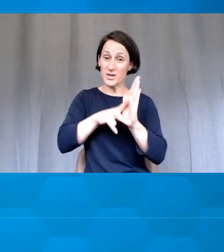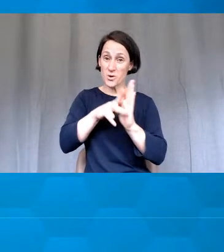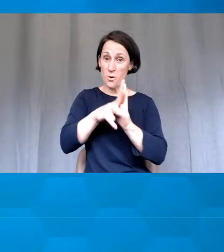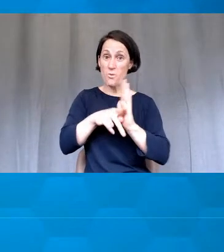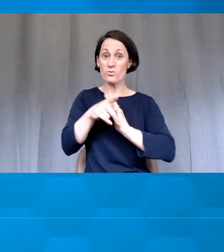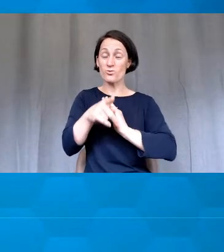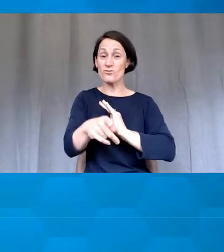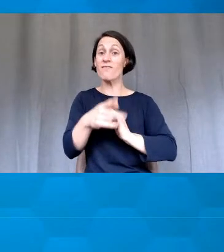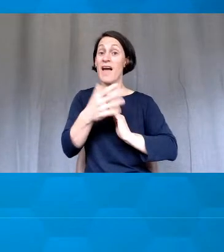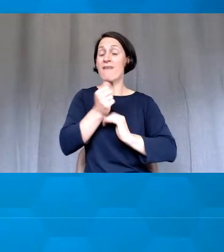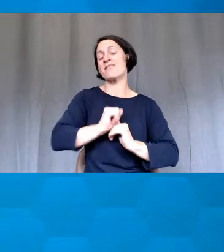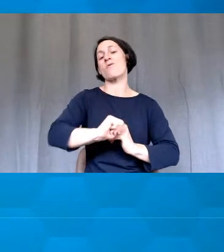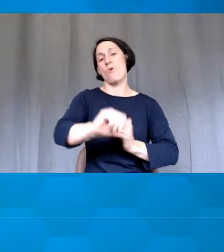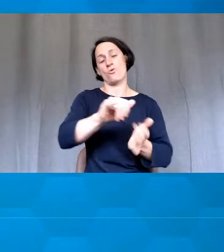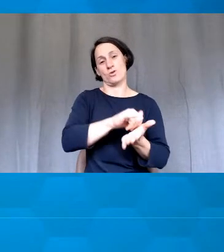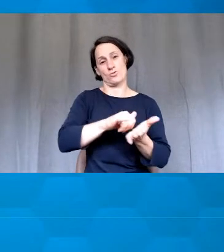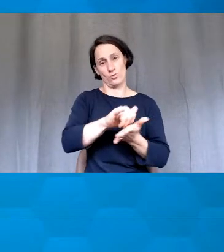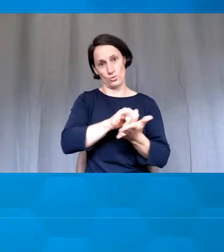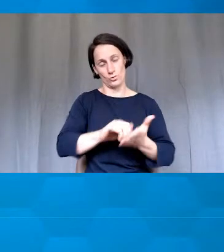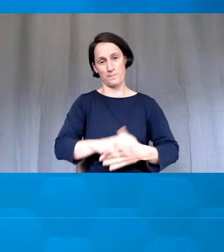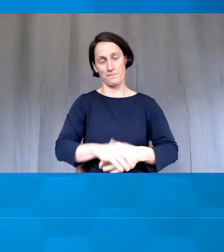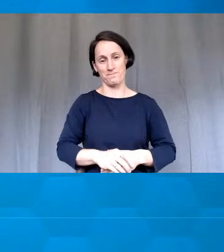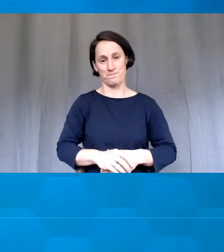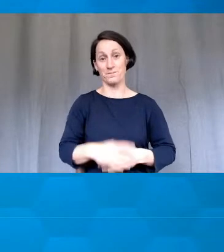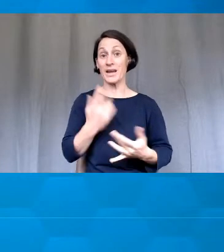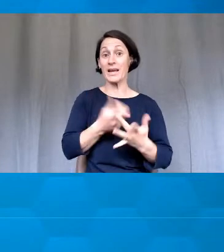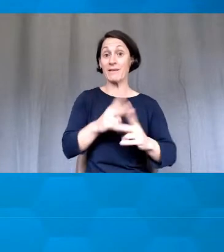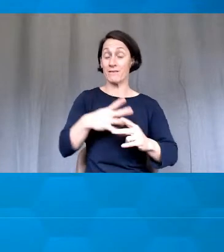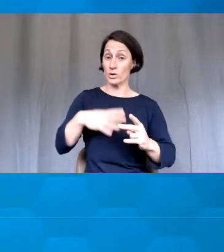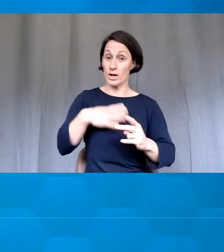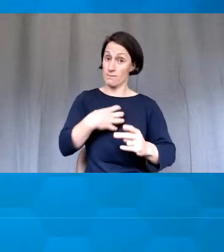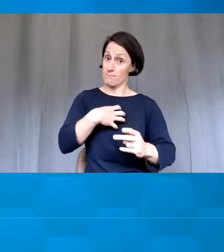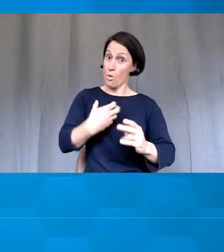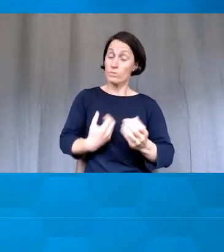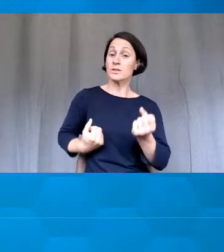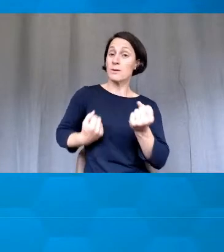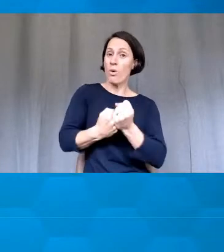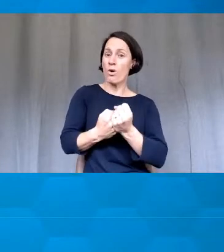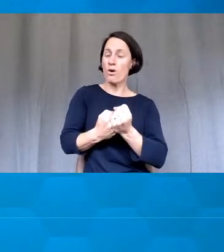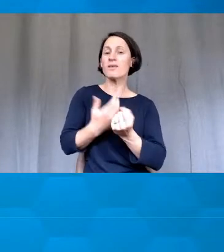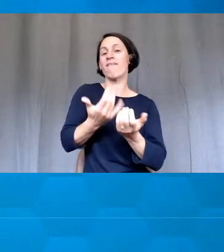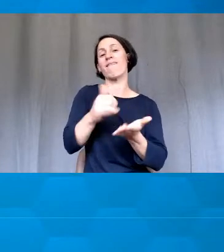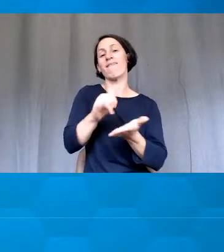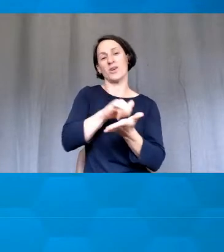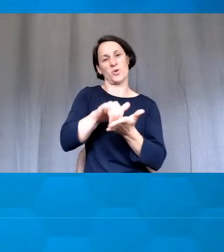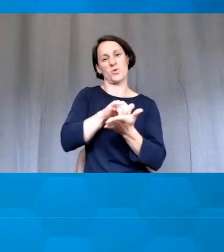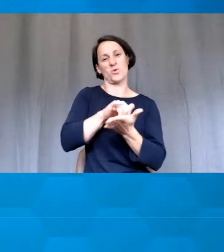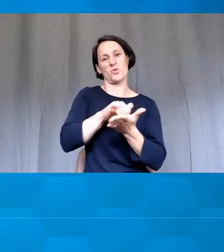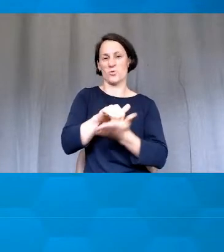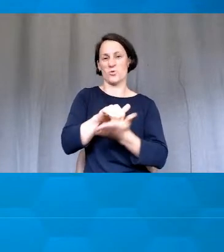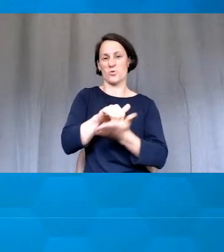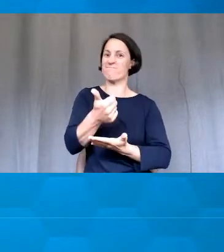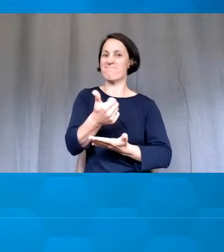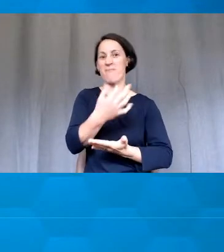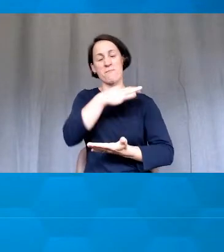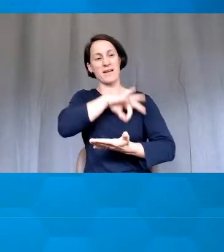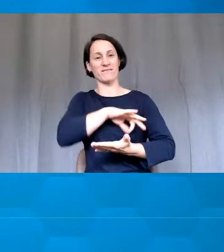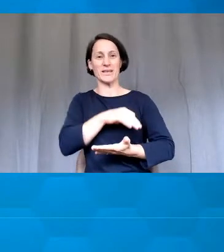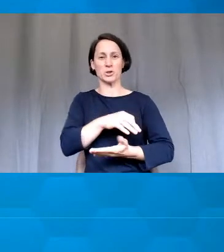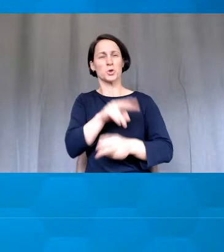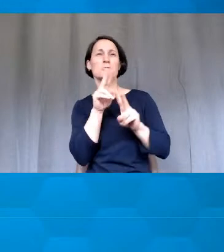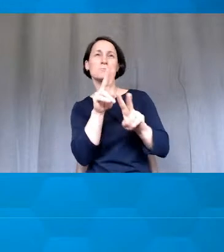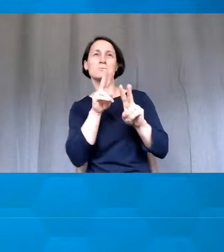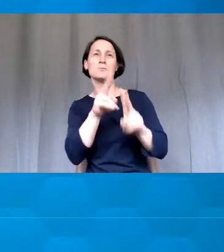if you really want extra support in how to make these things work, these YouTube clips are really fantastic as instructions.